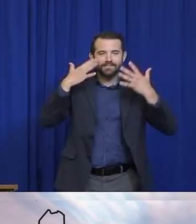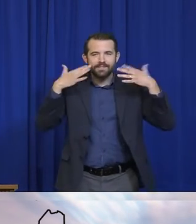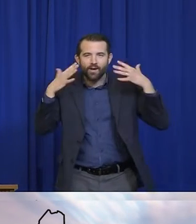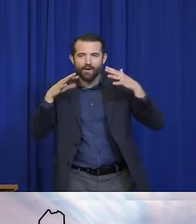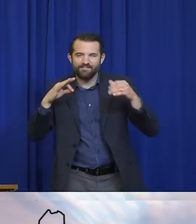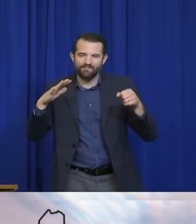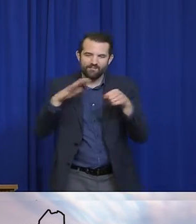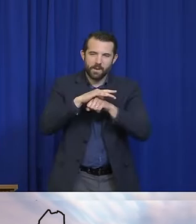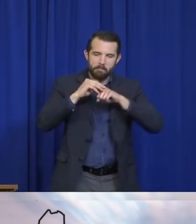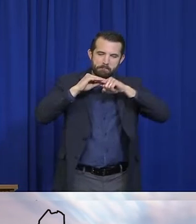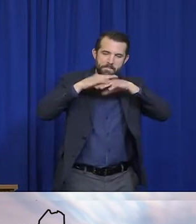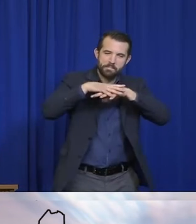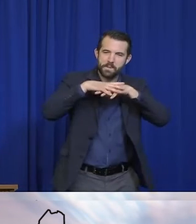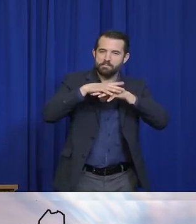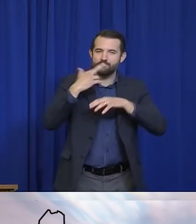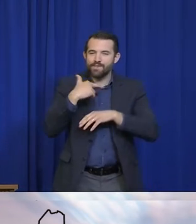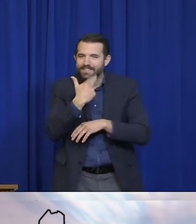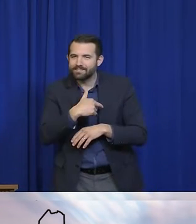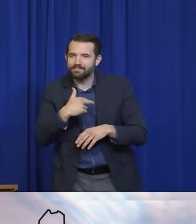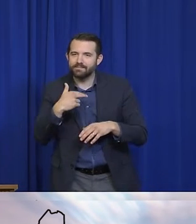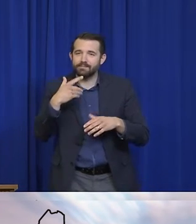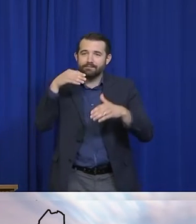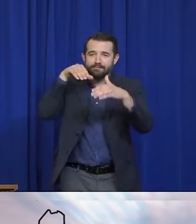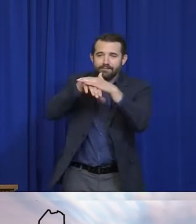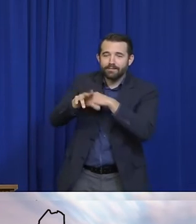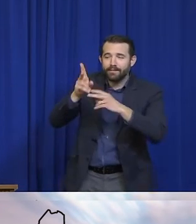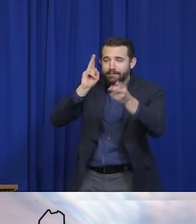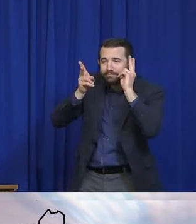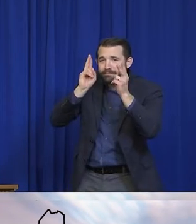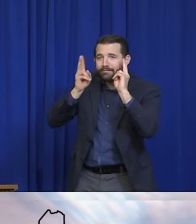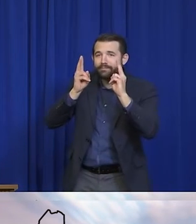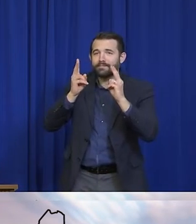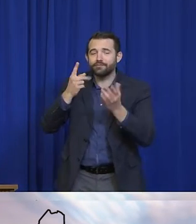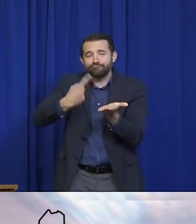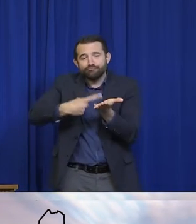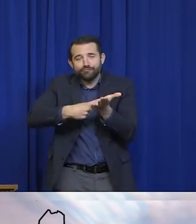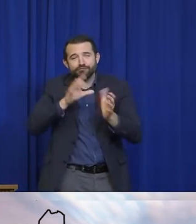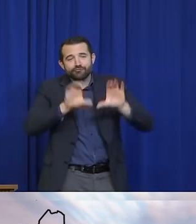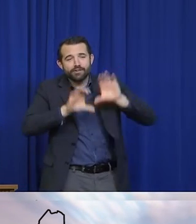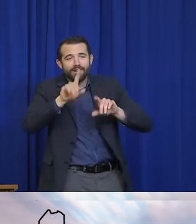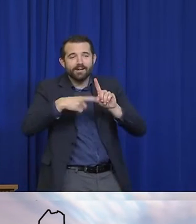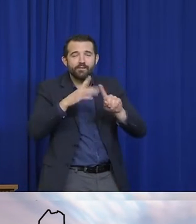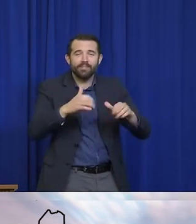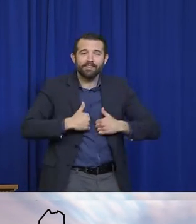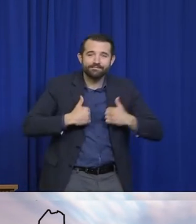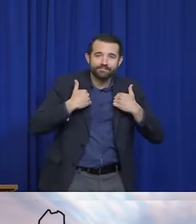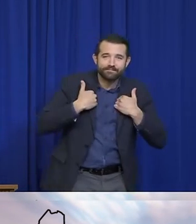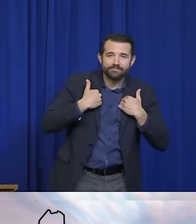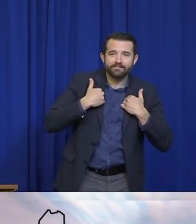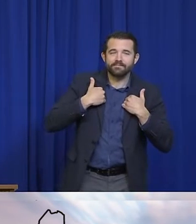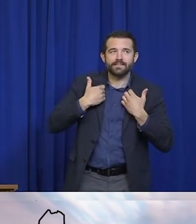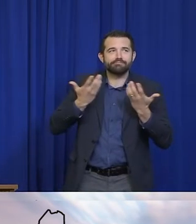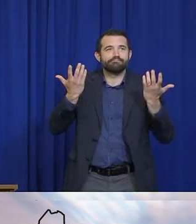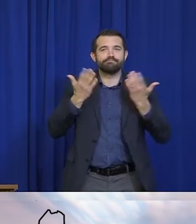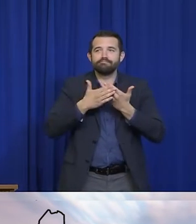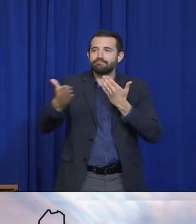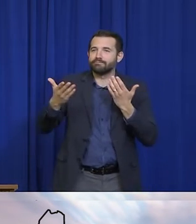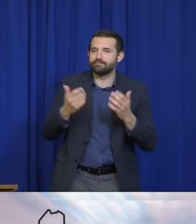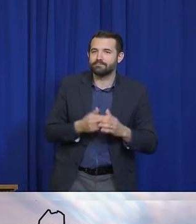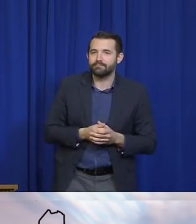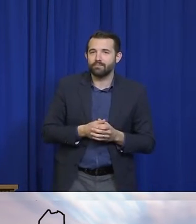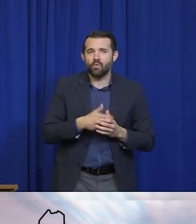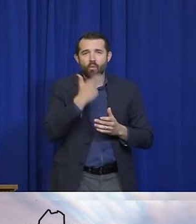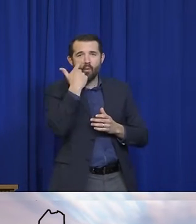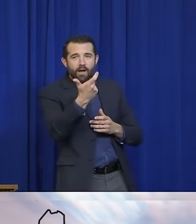barber or a hairdresser who asks us about our life, or to the bleachers of a high school basketball game, or to pews